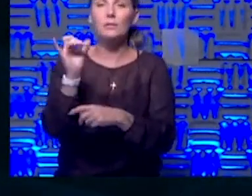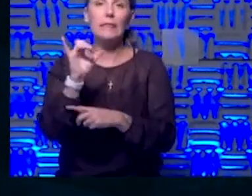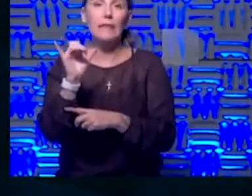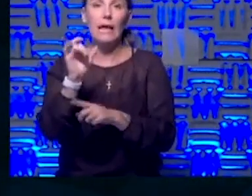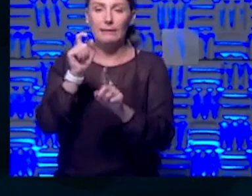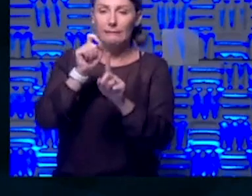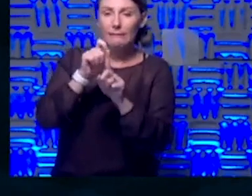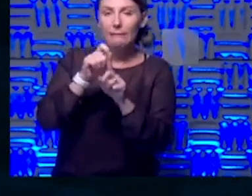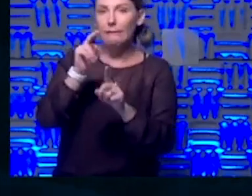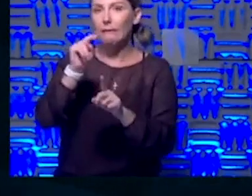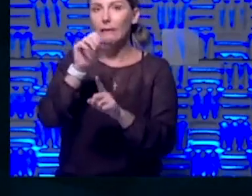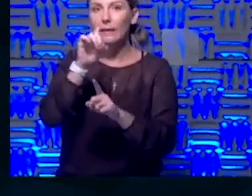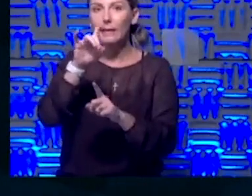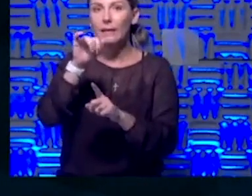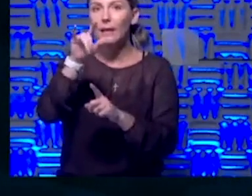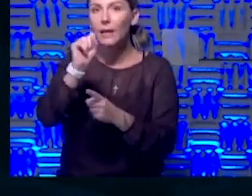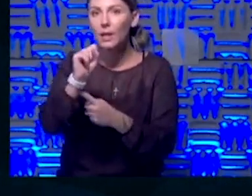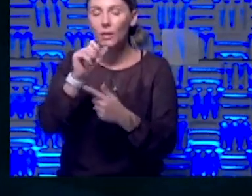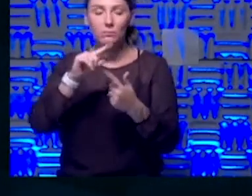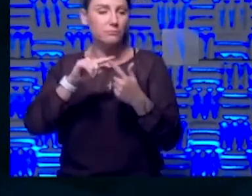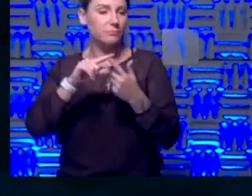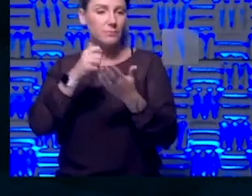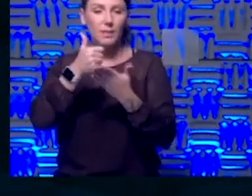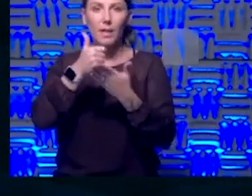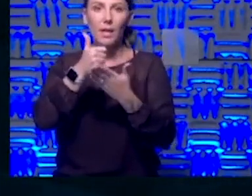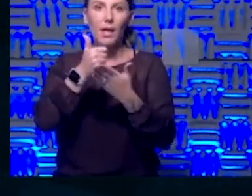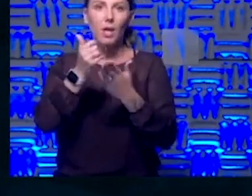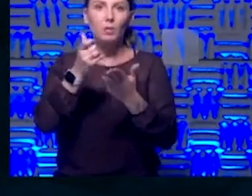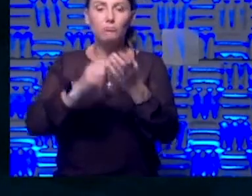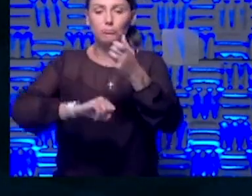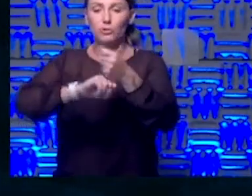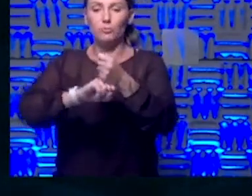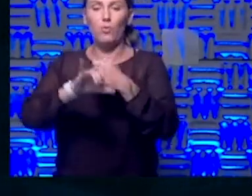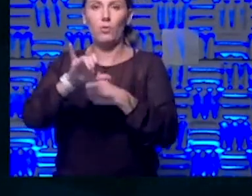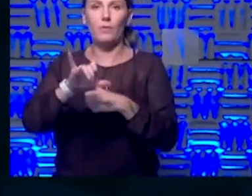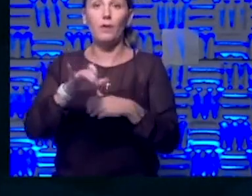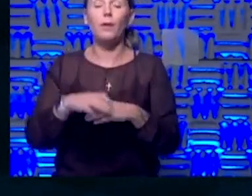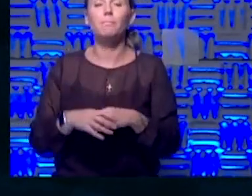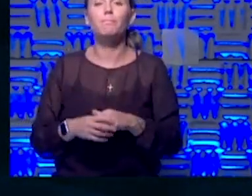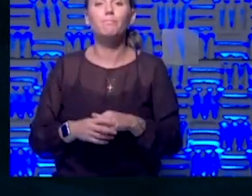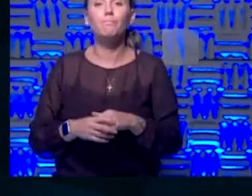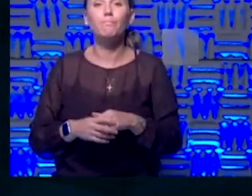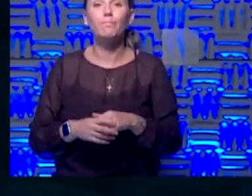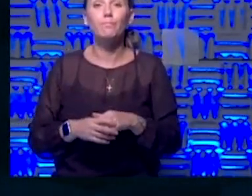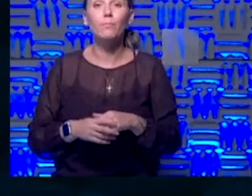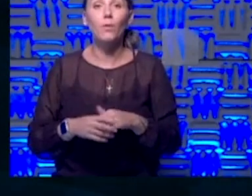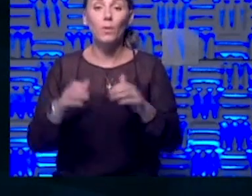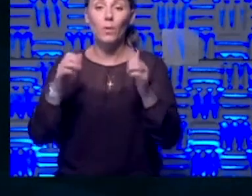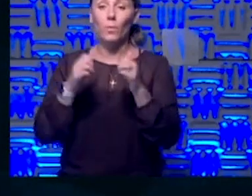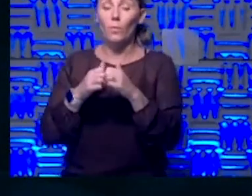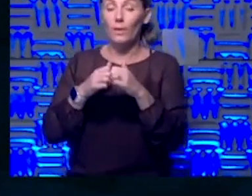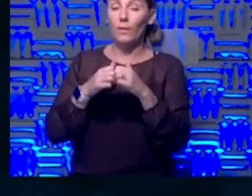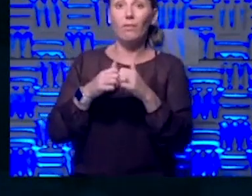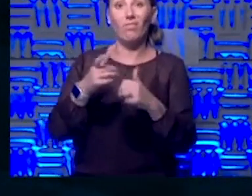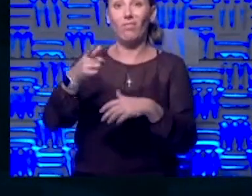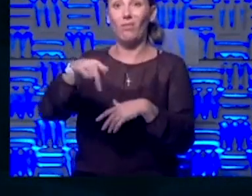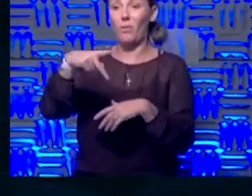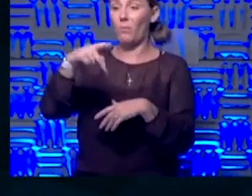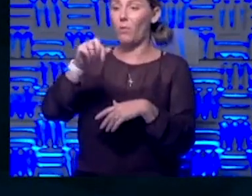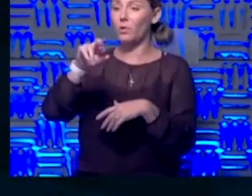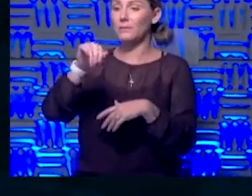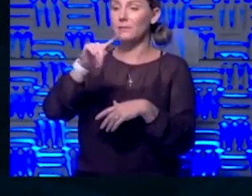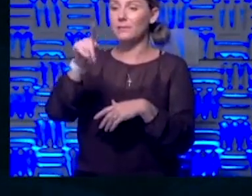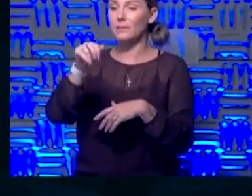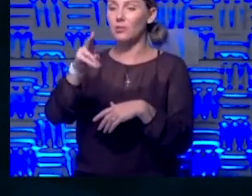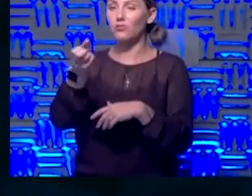and any other things to help support that initiative. Um, in terms of prioritization schemes, if you go back 10